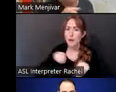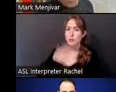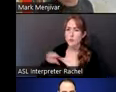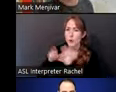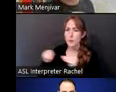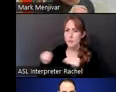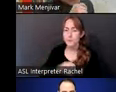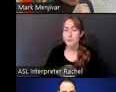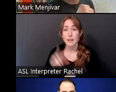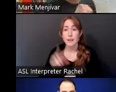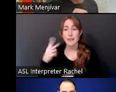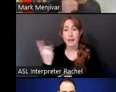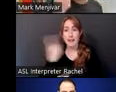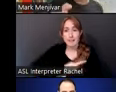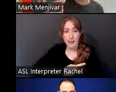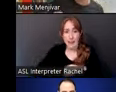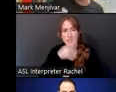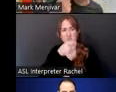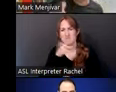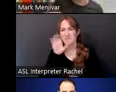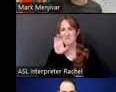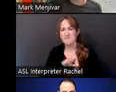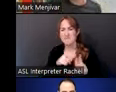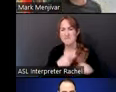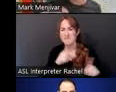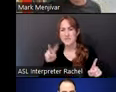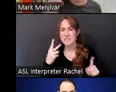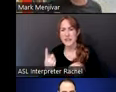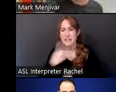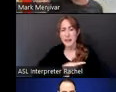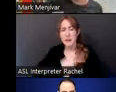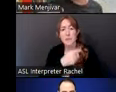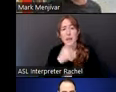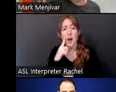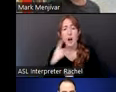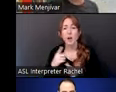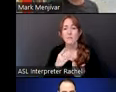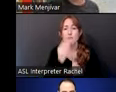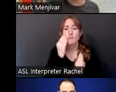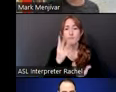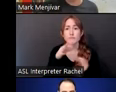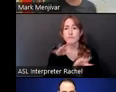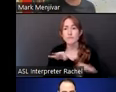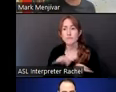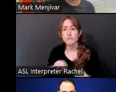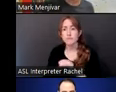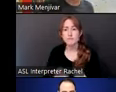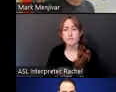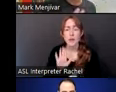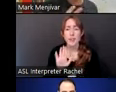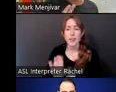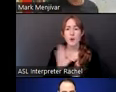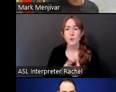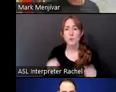together. And this is what they're doing here is actually sharing out what their responses were, what they learned from their families about their own migration stories.